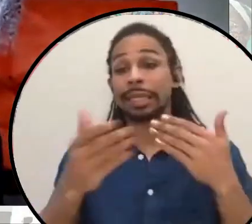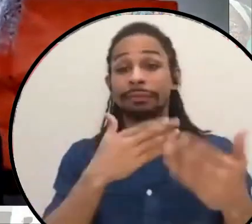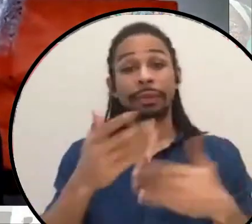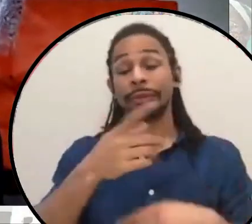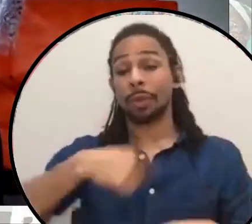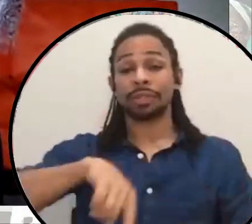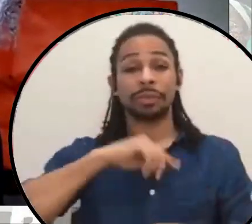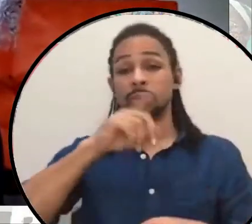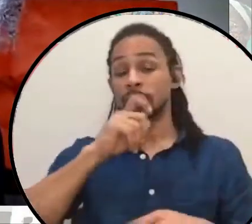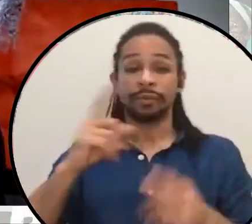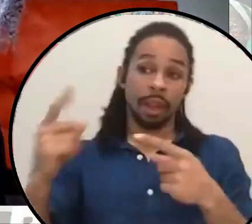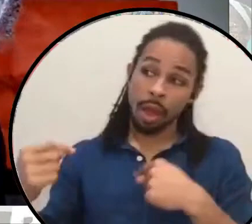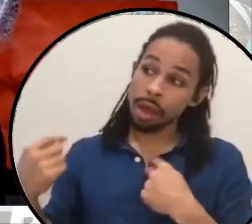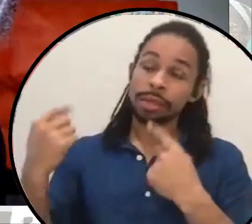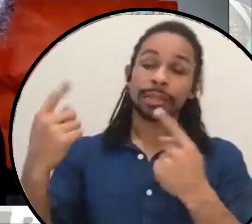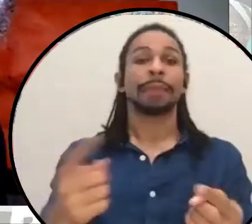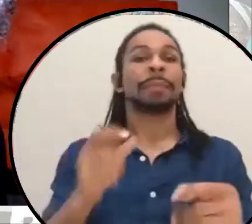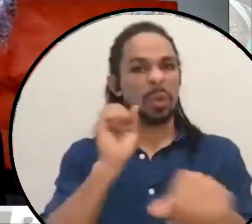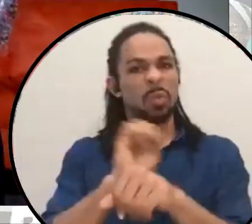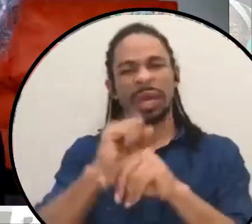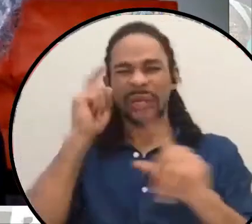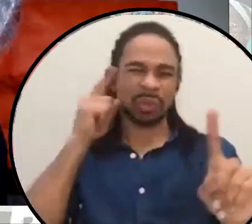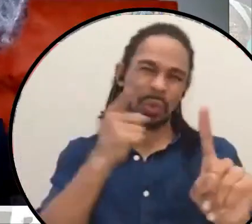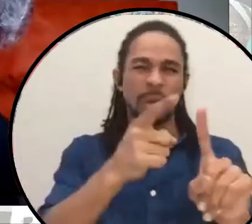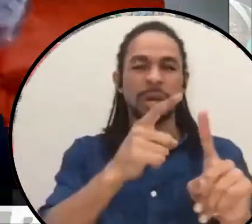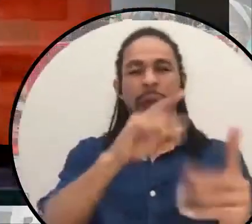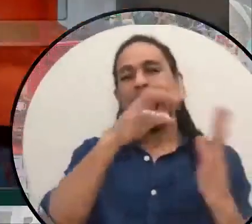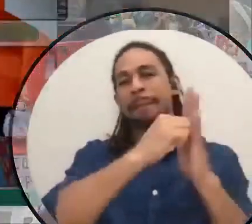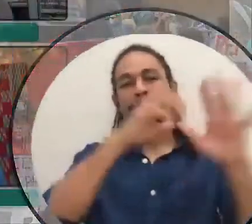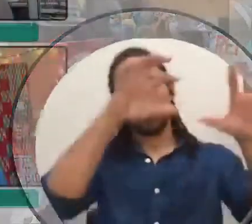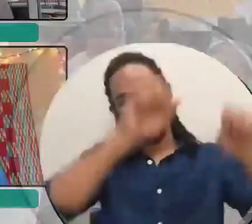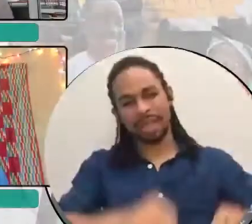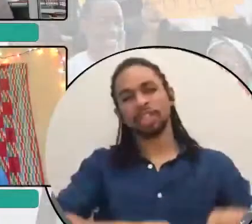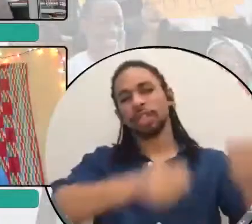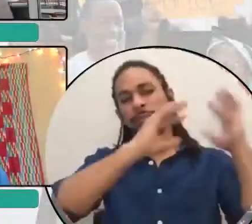long time been working toward abolition. Thank you.